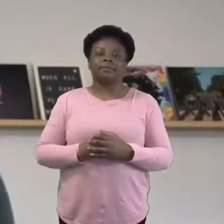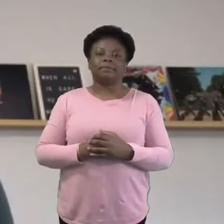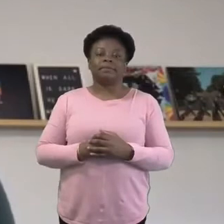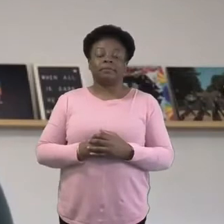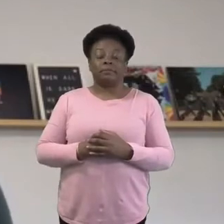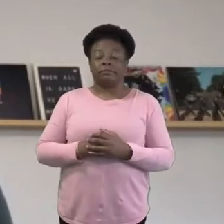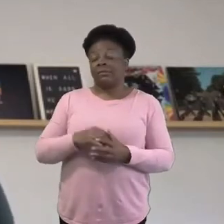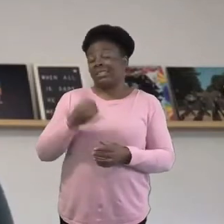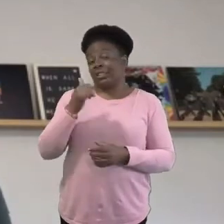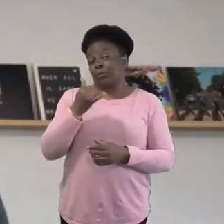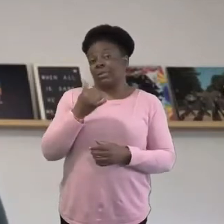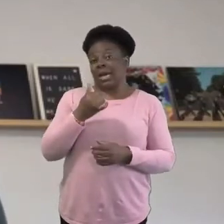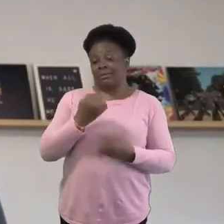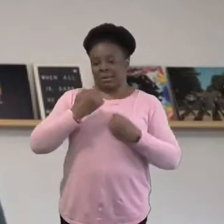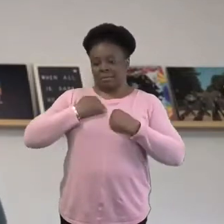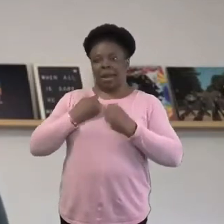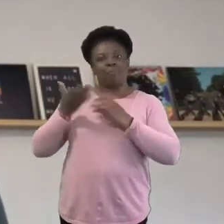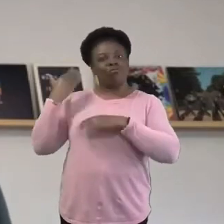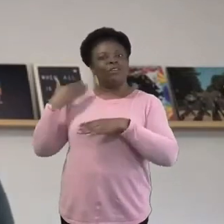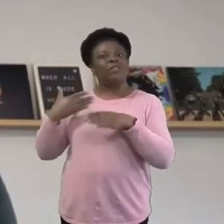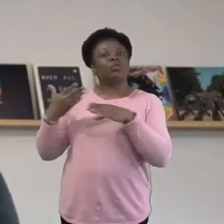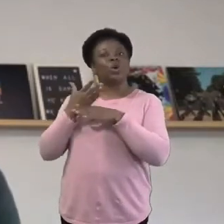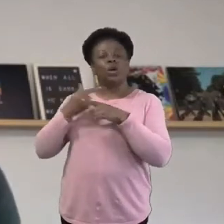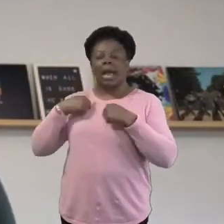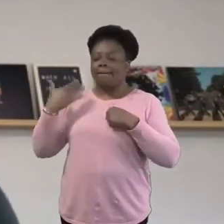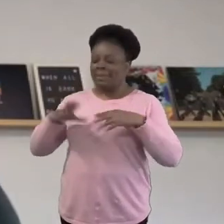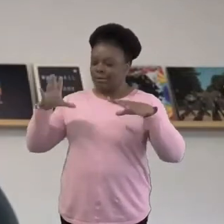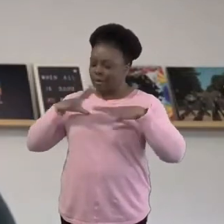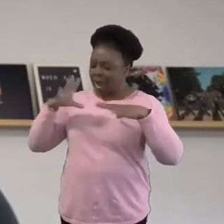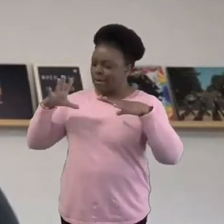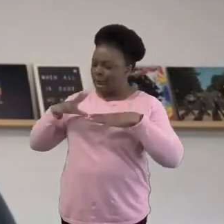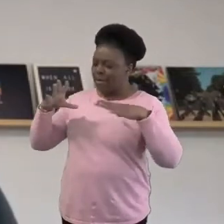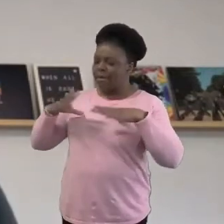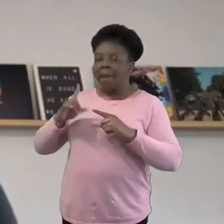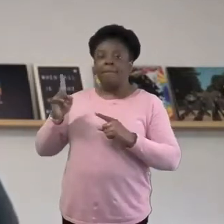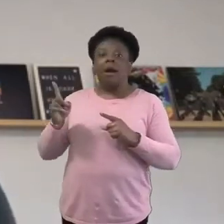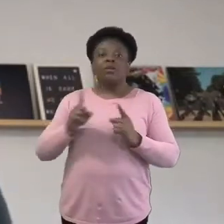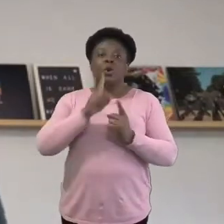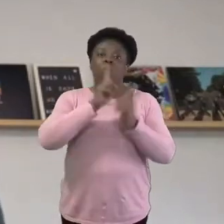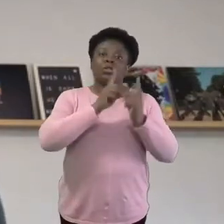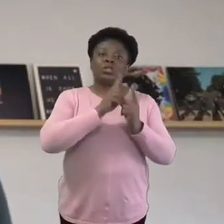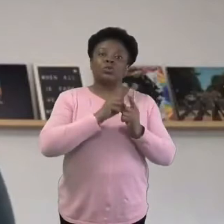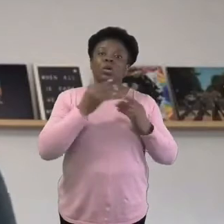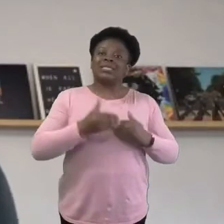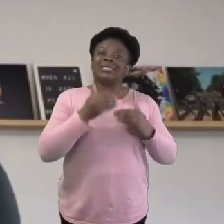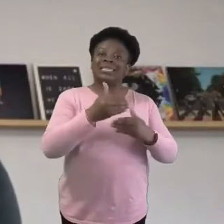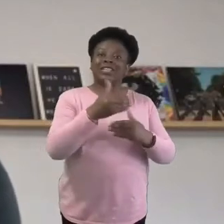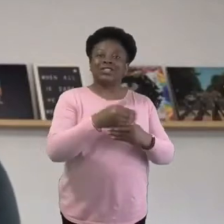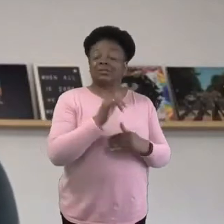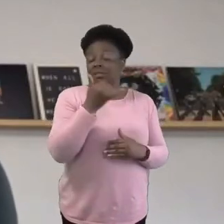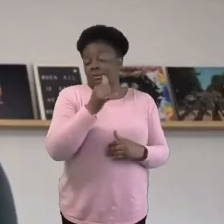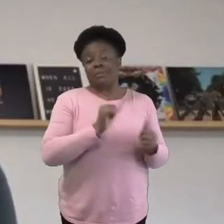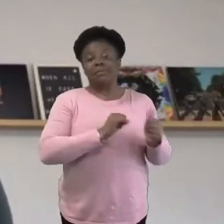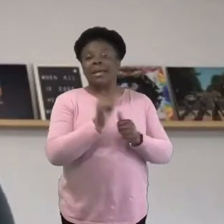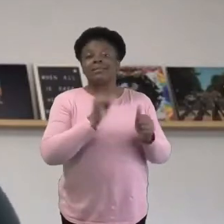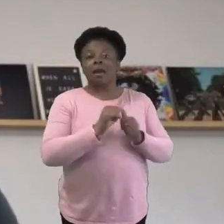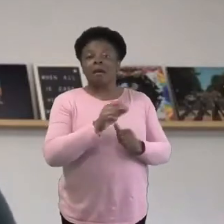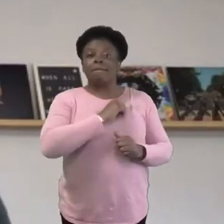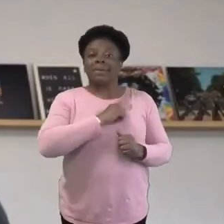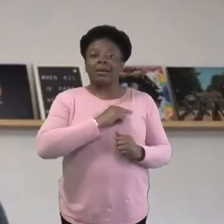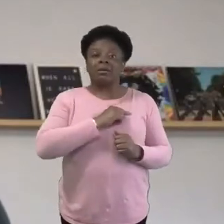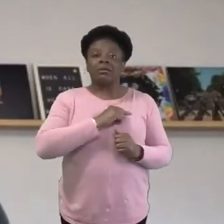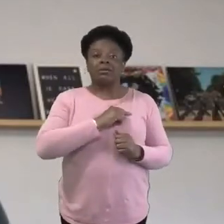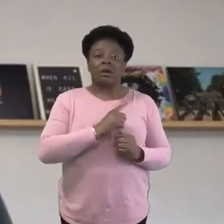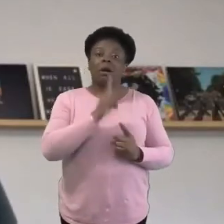I've sat for hours with young people on their doorsteps talking about knitting, Jesus, anything in between. And